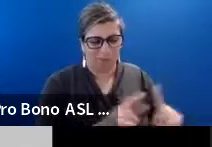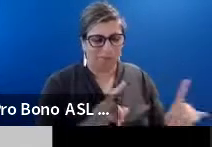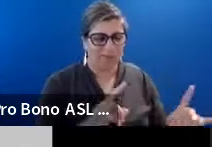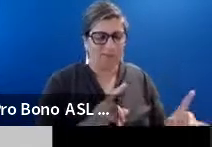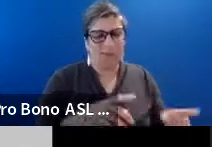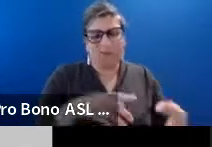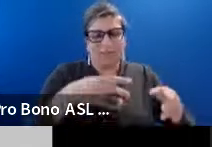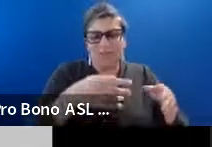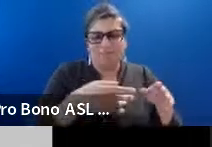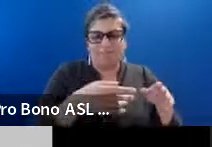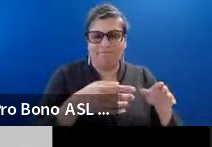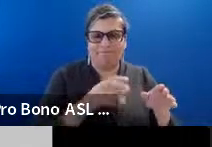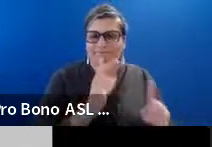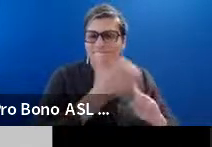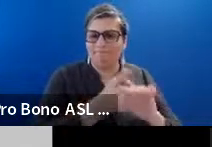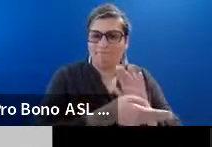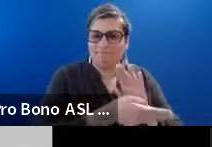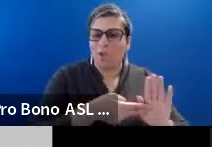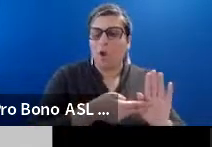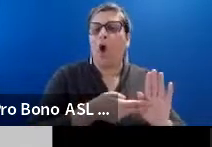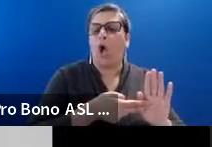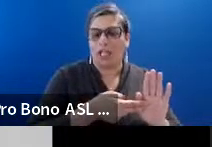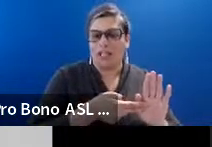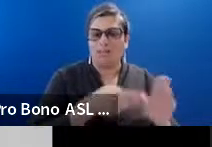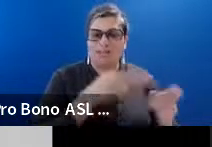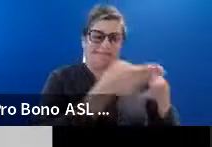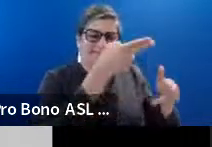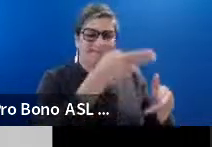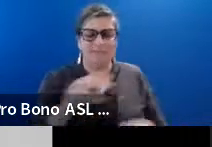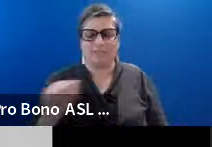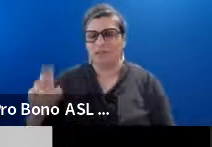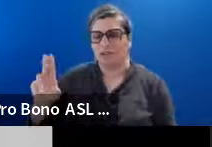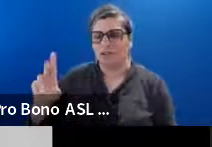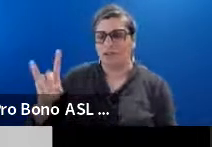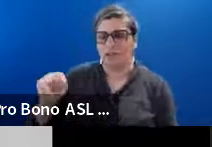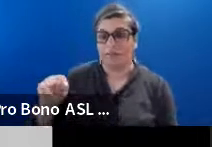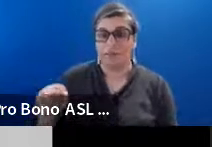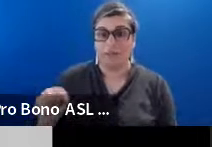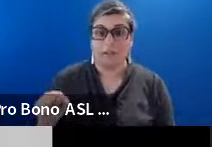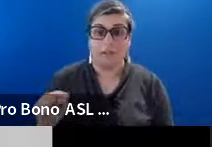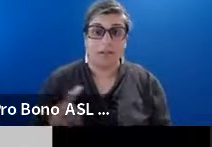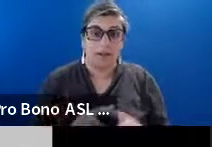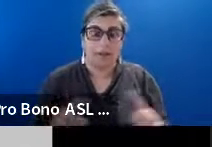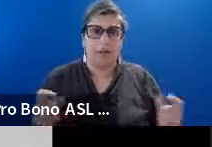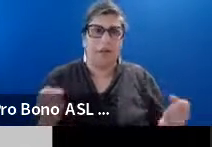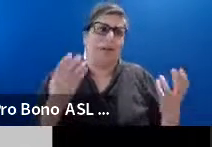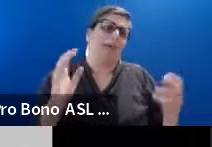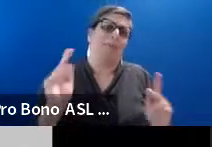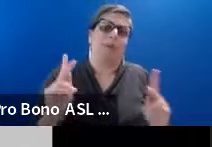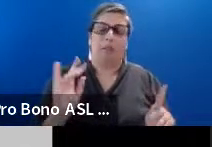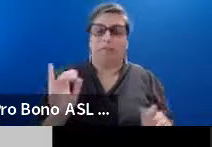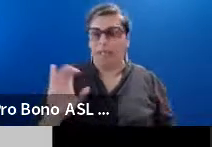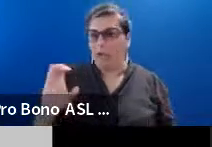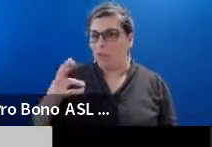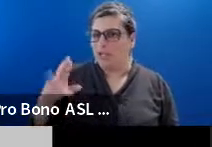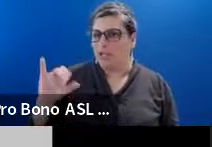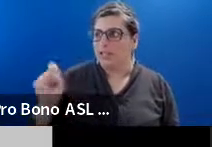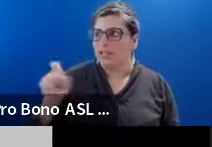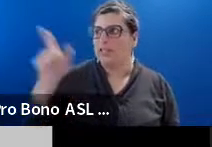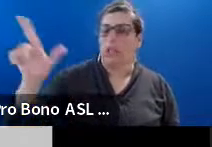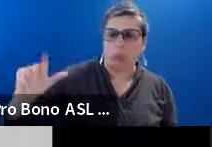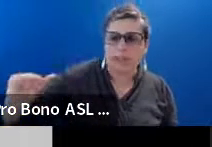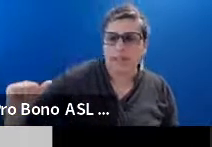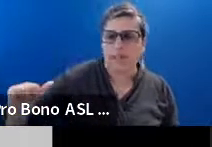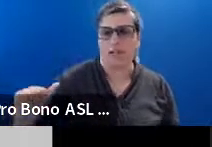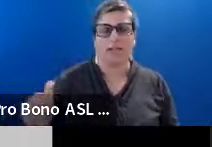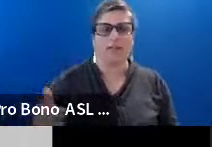sit. Call it an audit. Um. But admitting. Uh. Like. Chris. You know. Uh. Louisiana. And other states. You know. They. They're requiring.